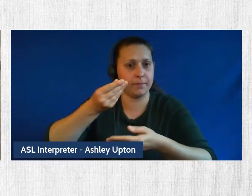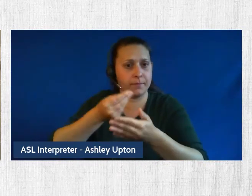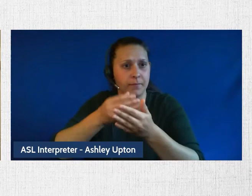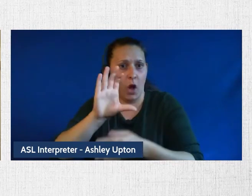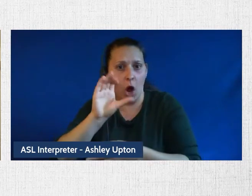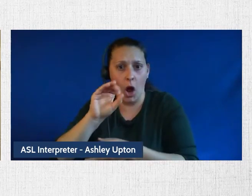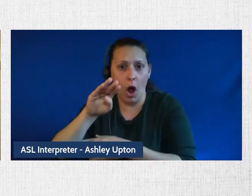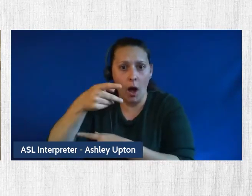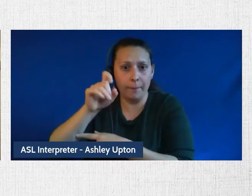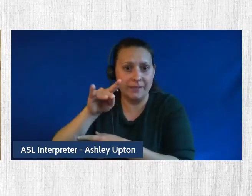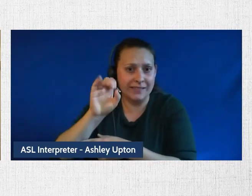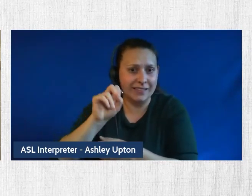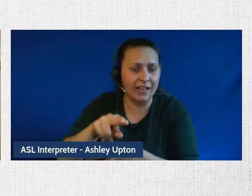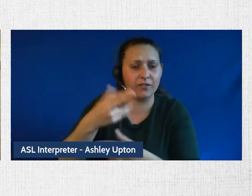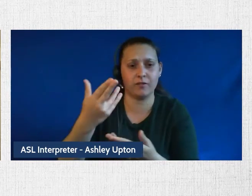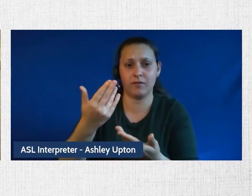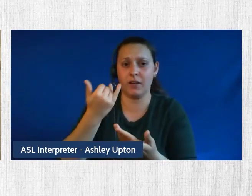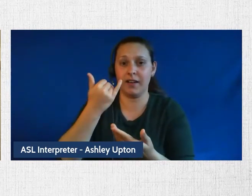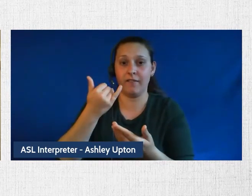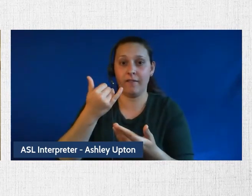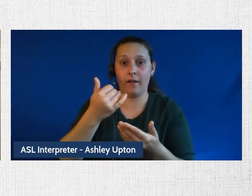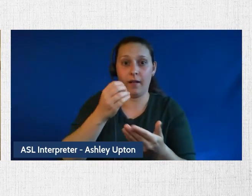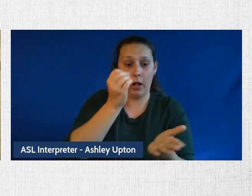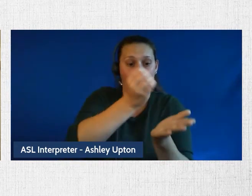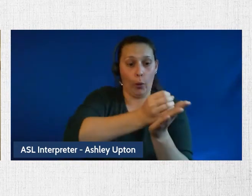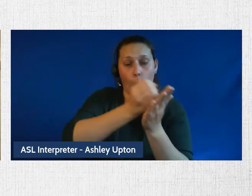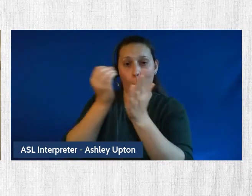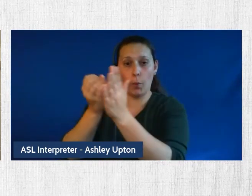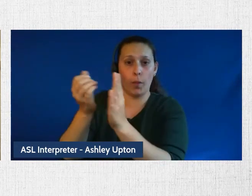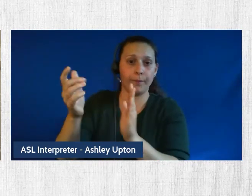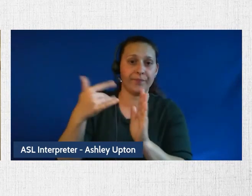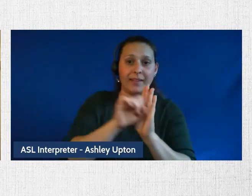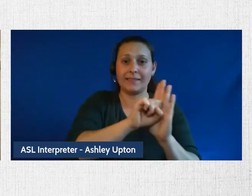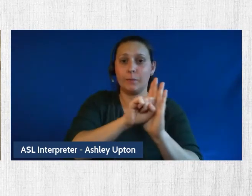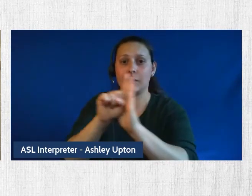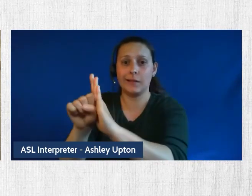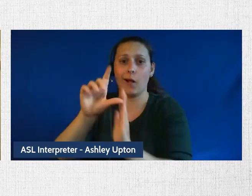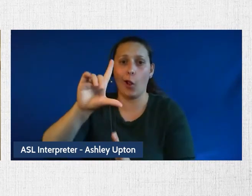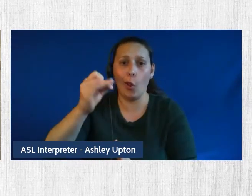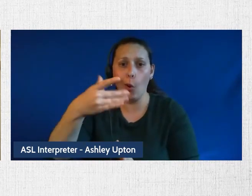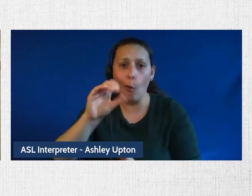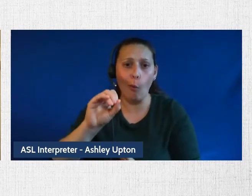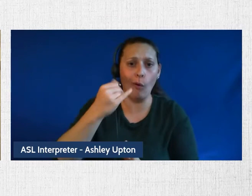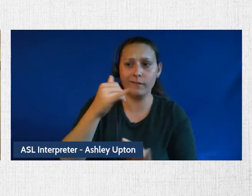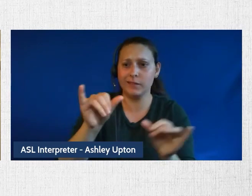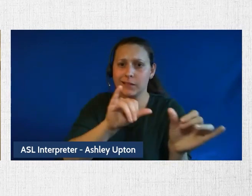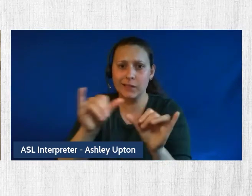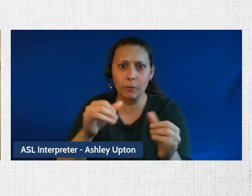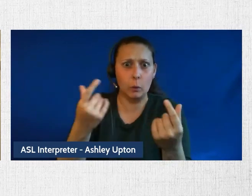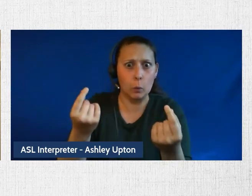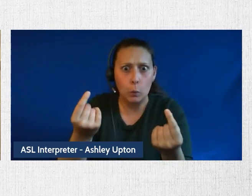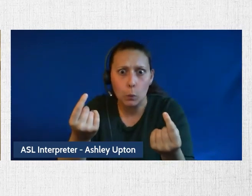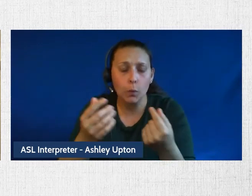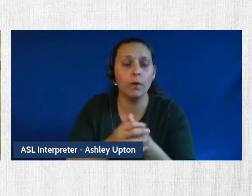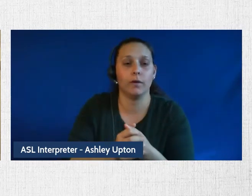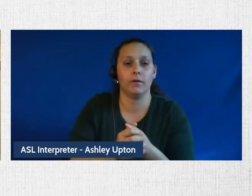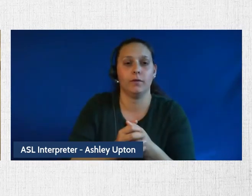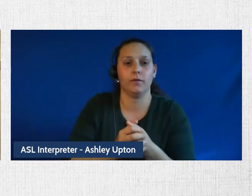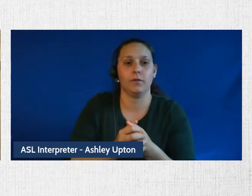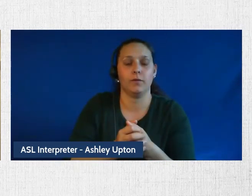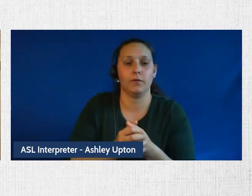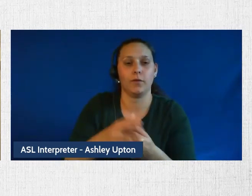logos, logo similarity, all these kinds of things. And anyway, so Conflict Analytics was born